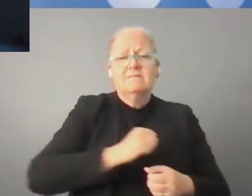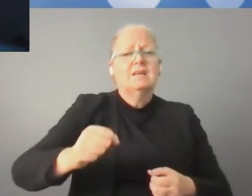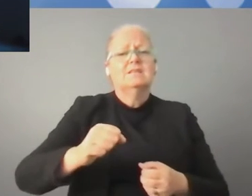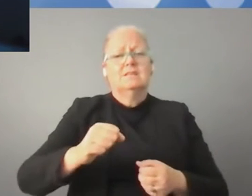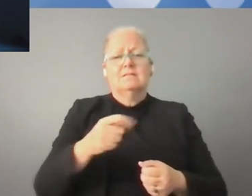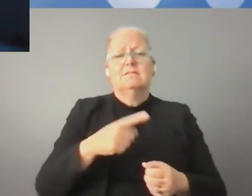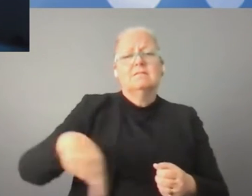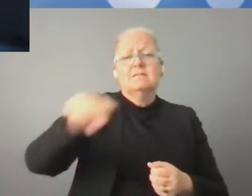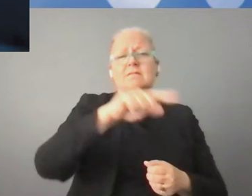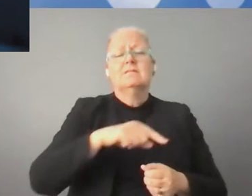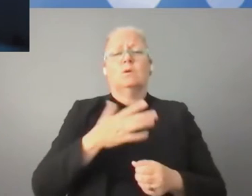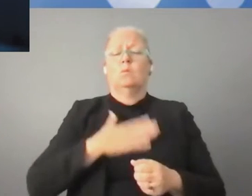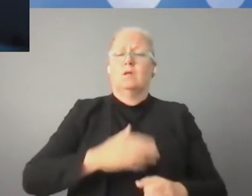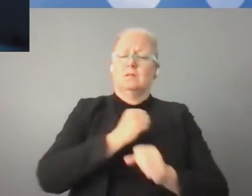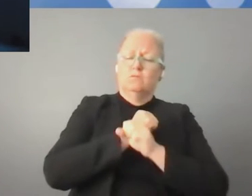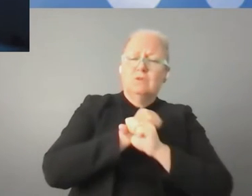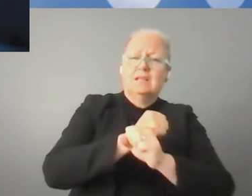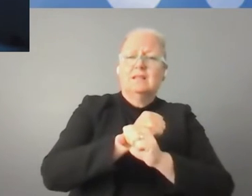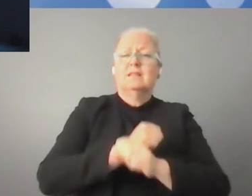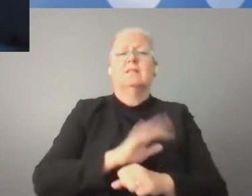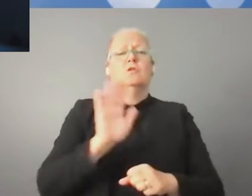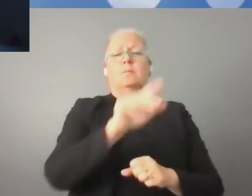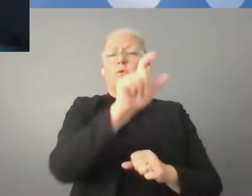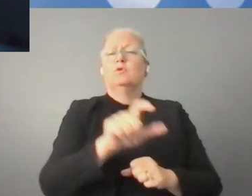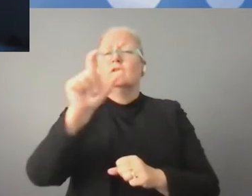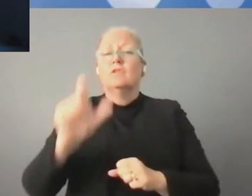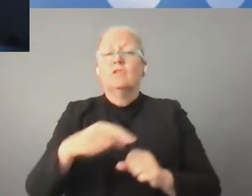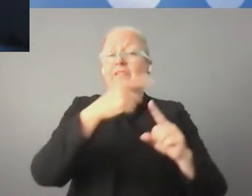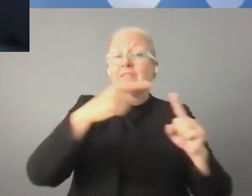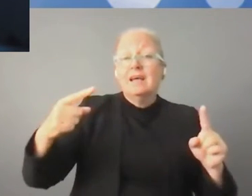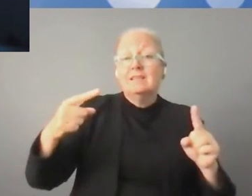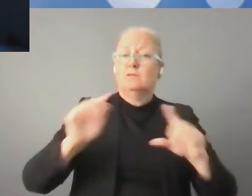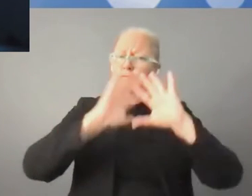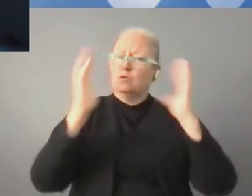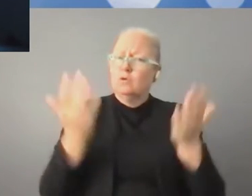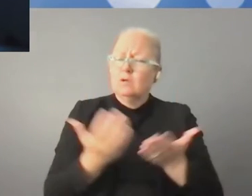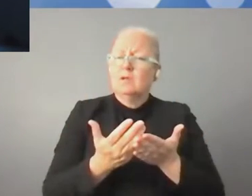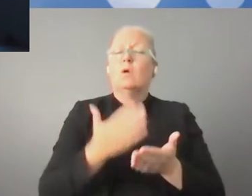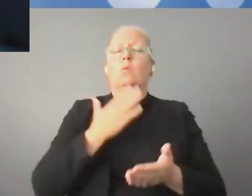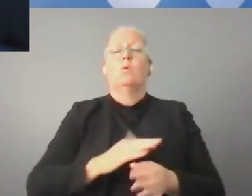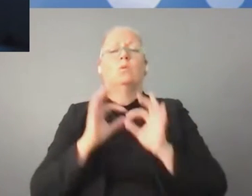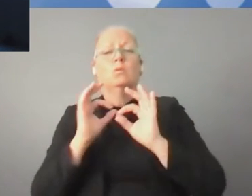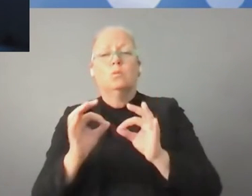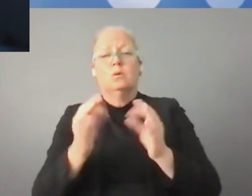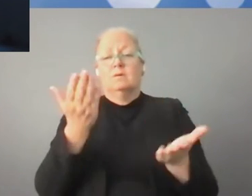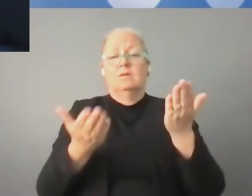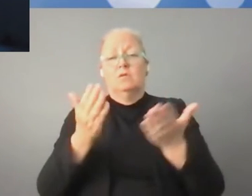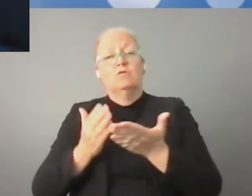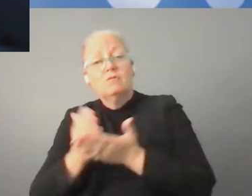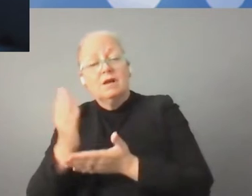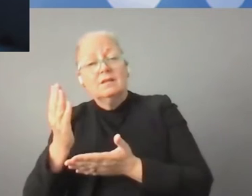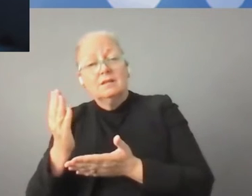protection of the personal data on the global scale, in order to balance the rights and responsibilities